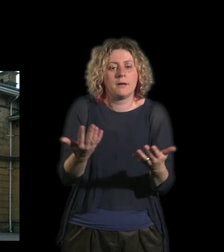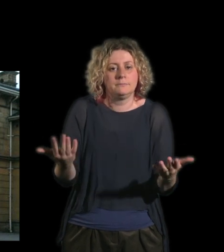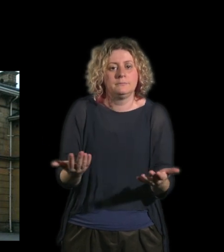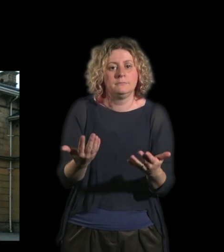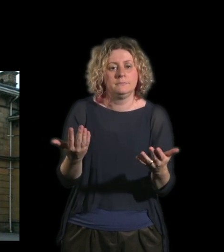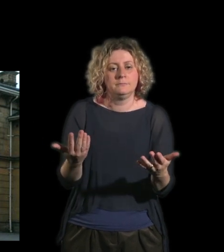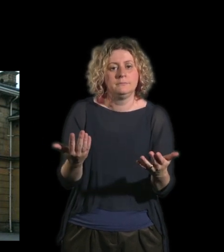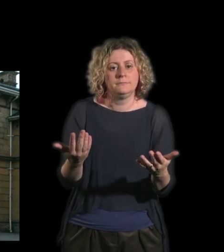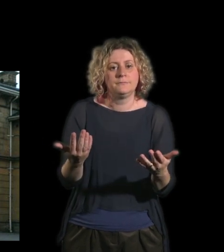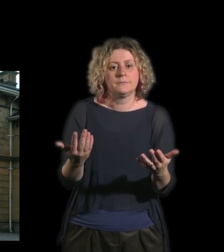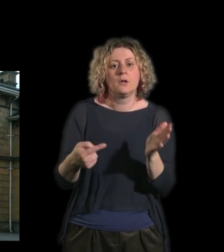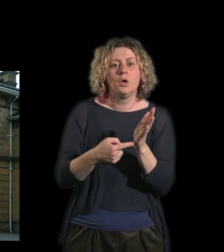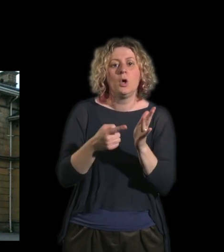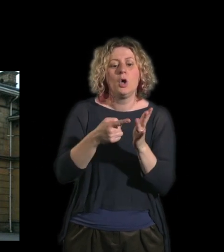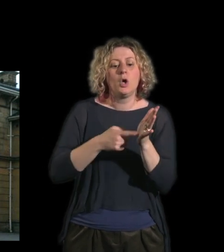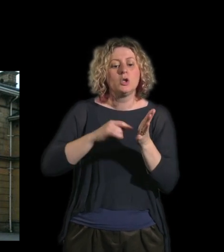Thank